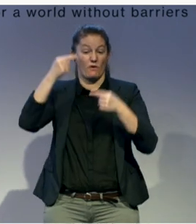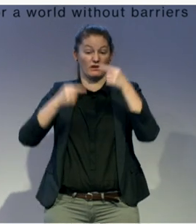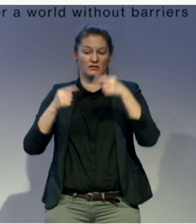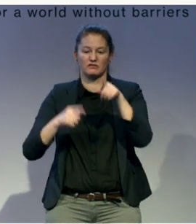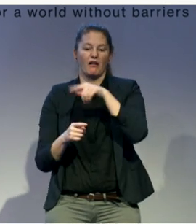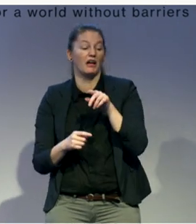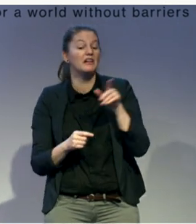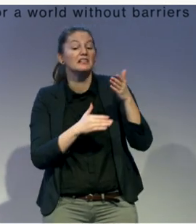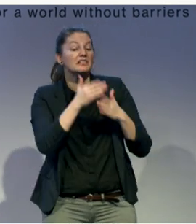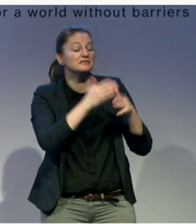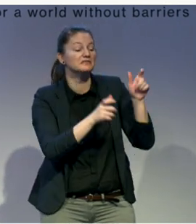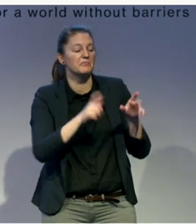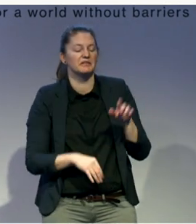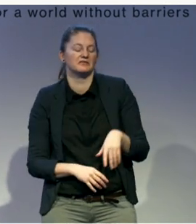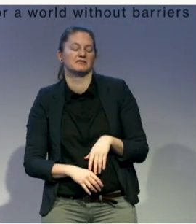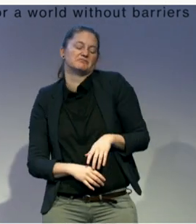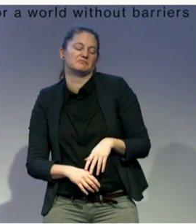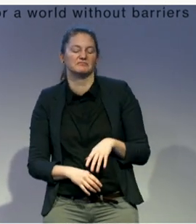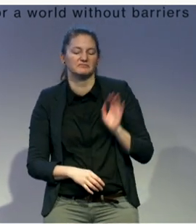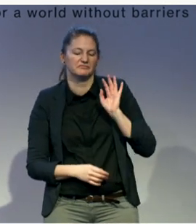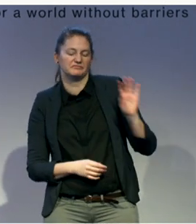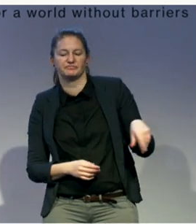we currently are faced with.